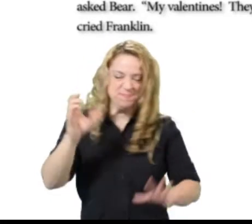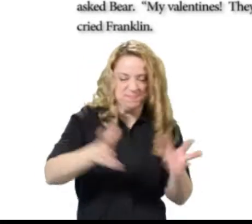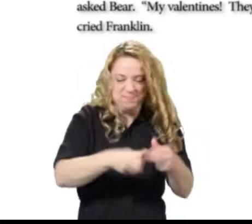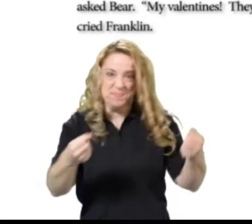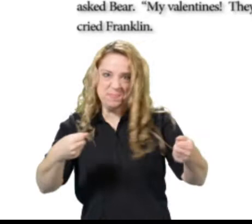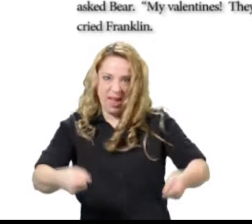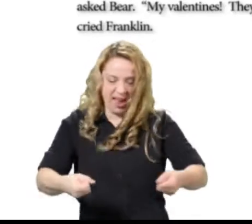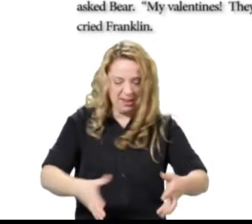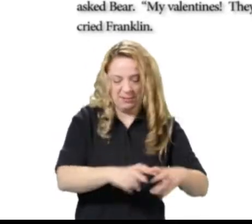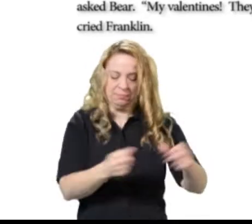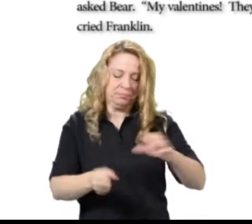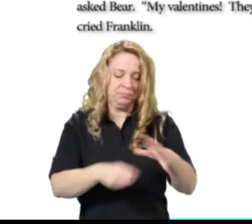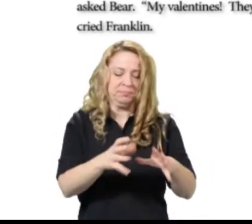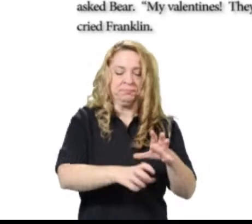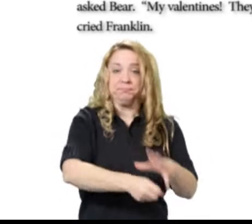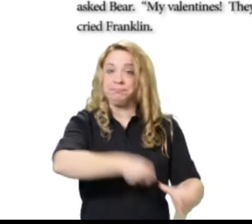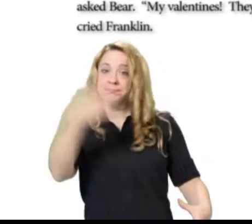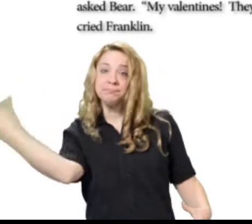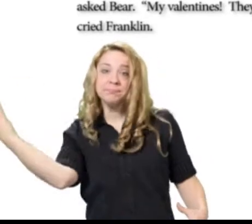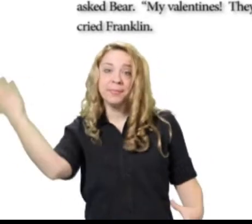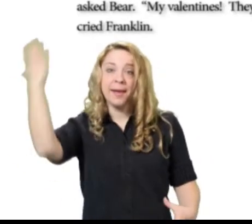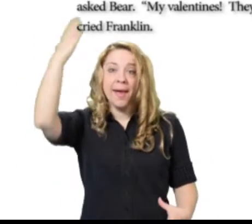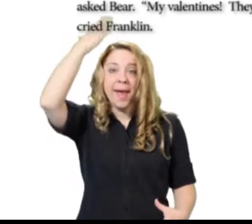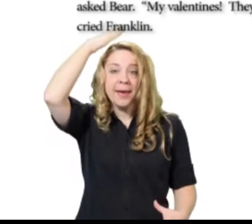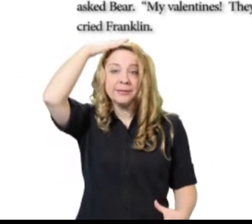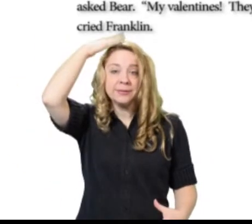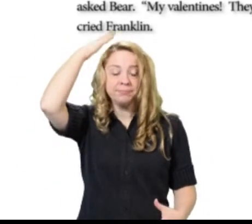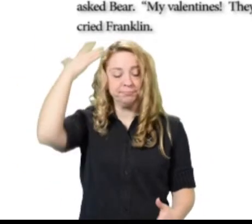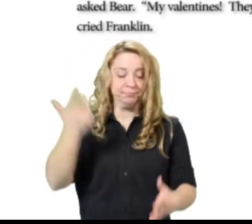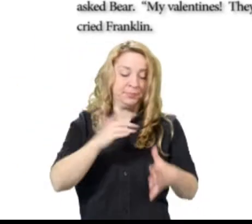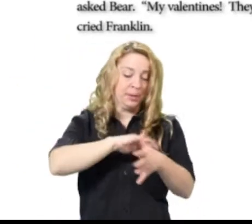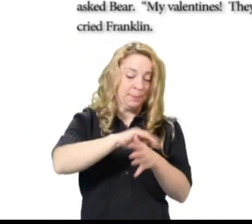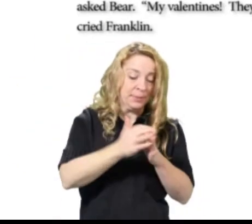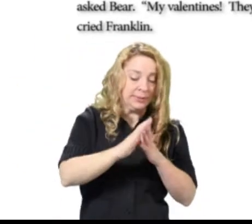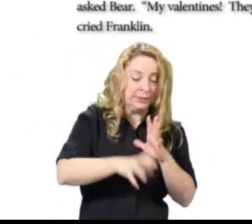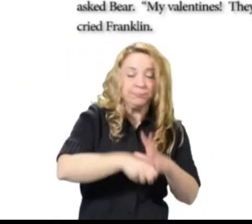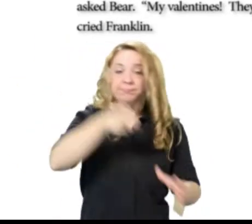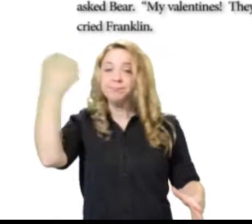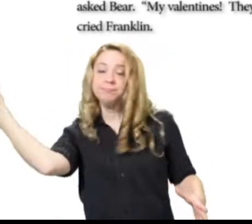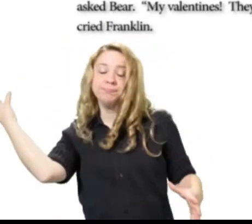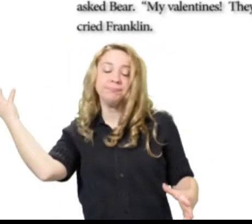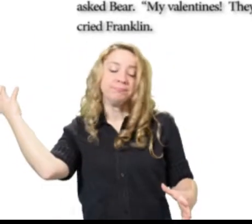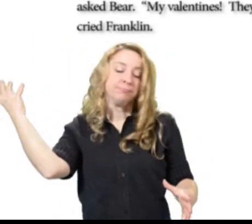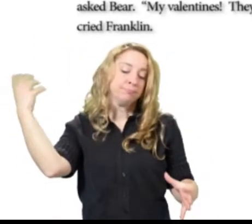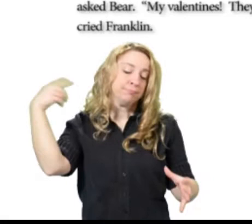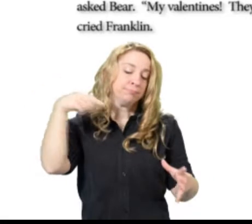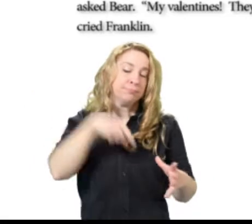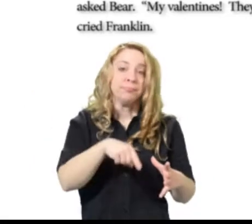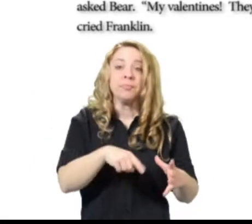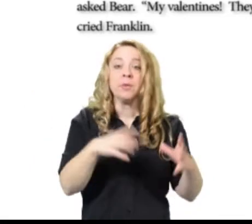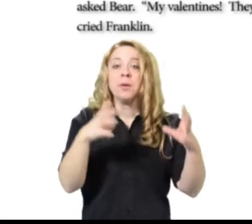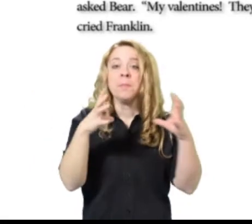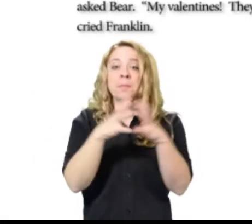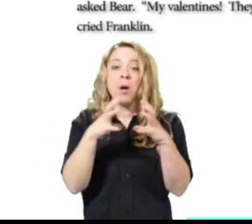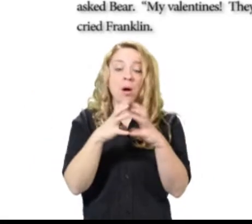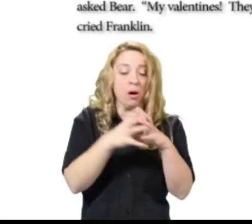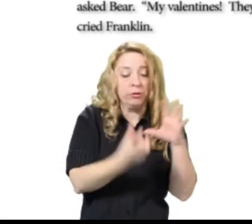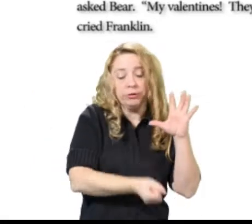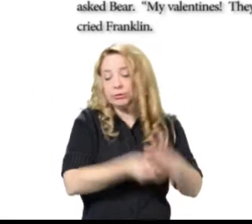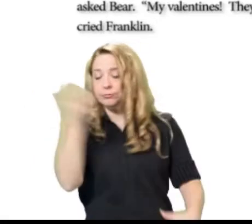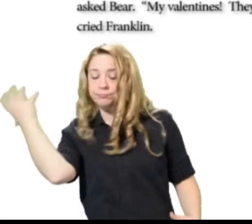Franklin grabbed his bag and reached inside. He pulled out his hat and he pulled out his mittens.